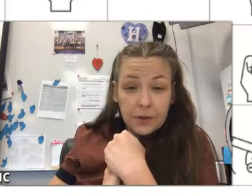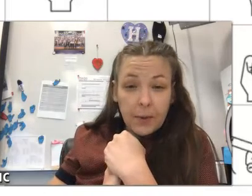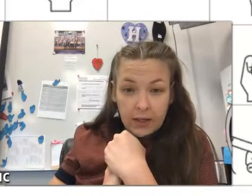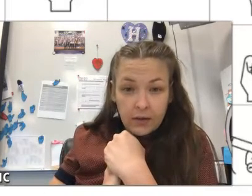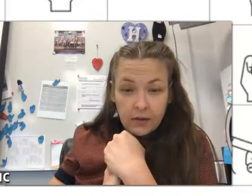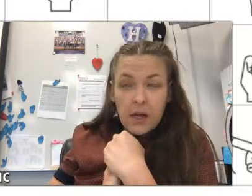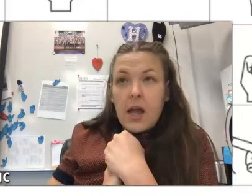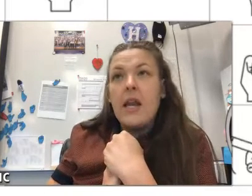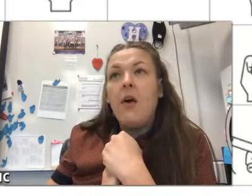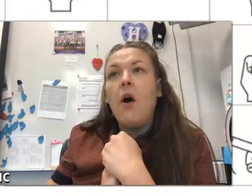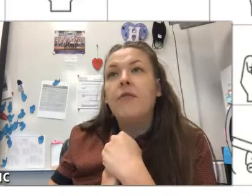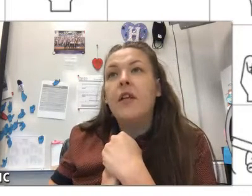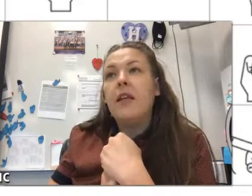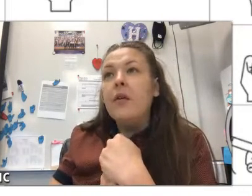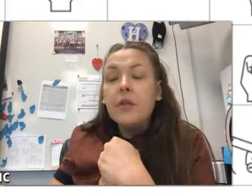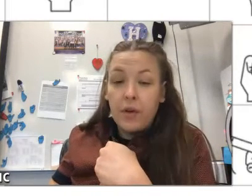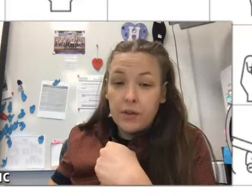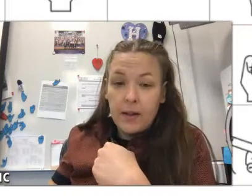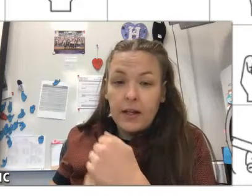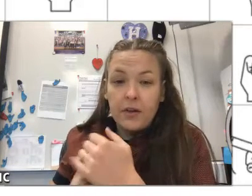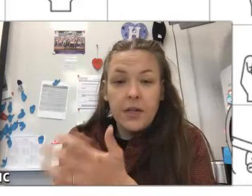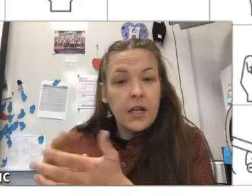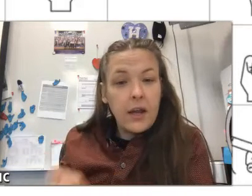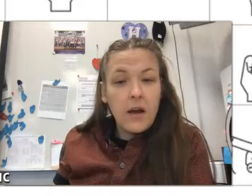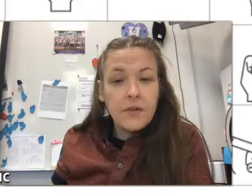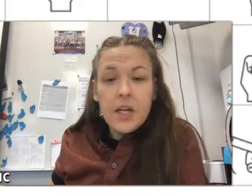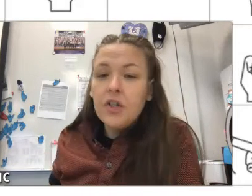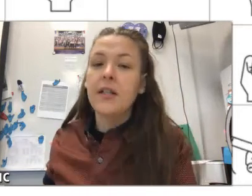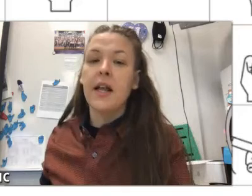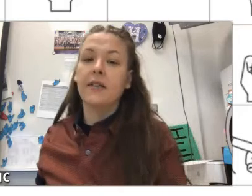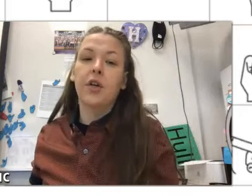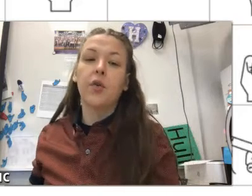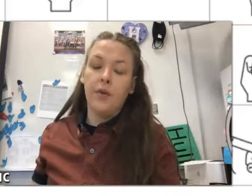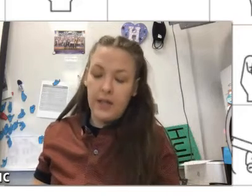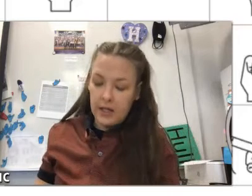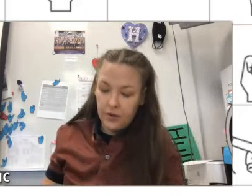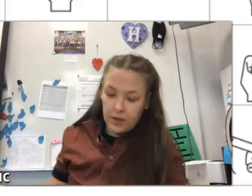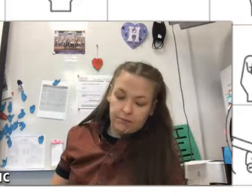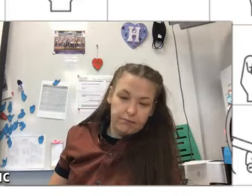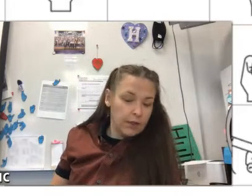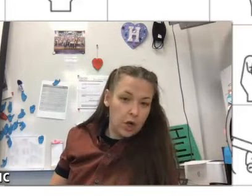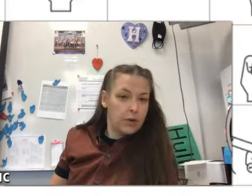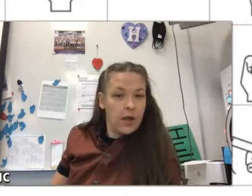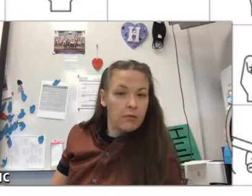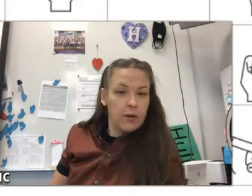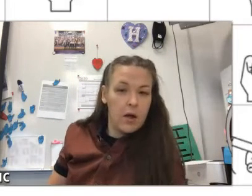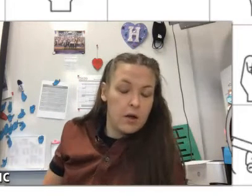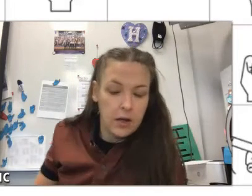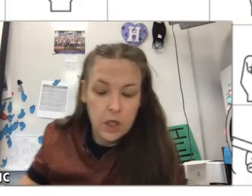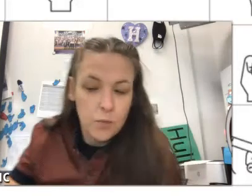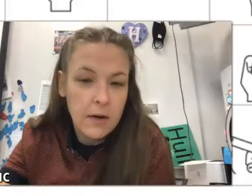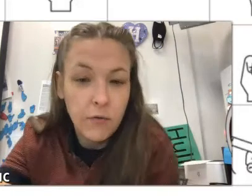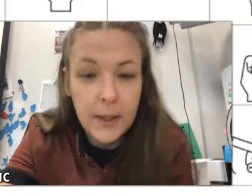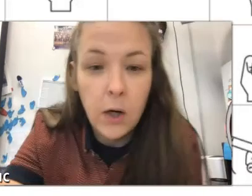learn fingerspelling and how often they use fingerspelling in their day-to-day conversations and as they're growing into a, you know, a